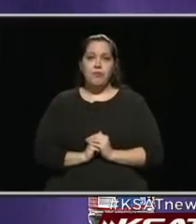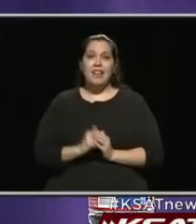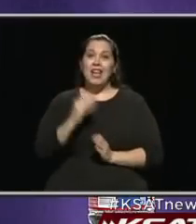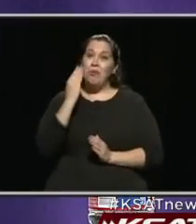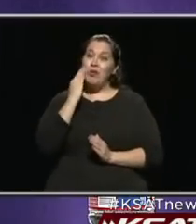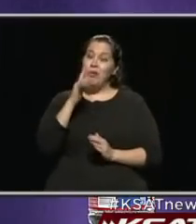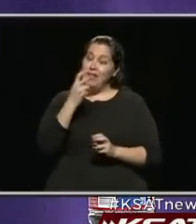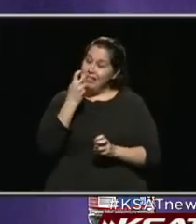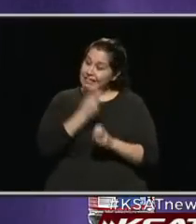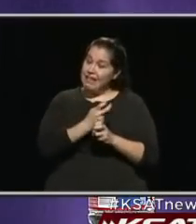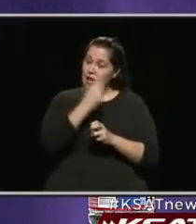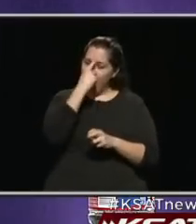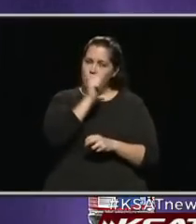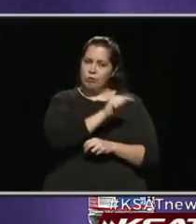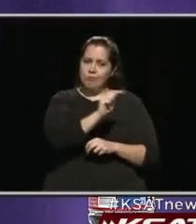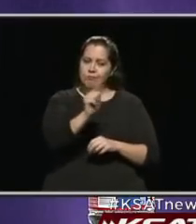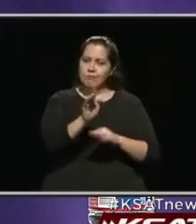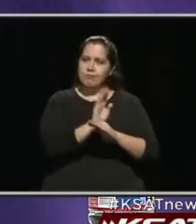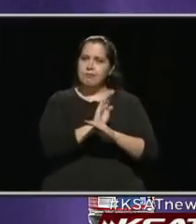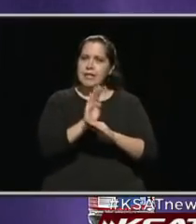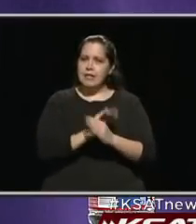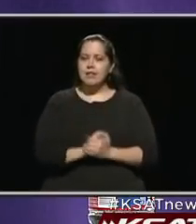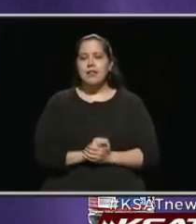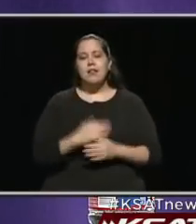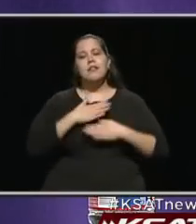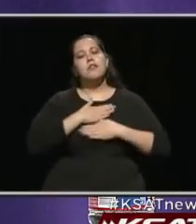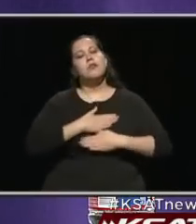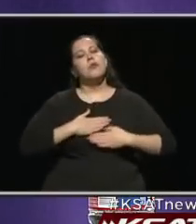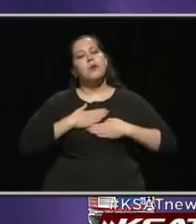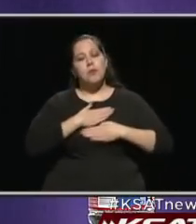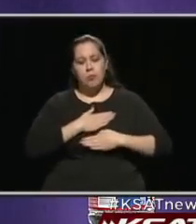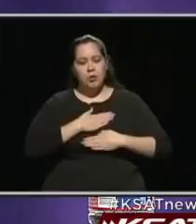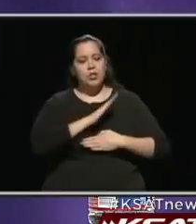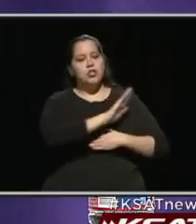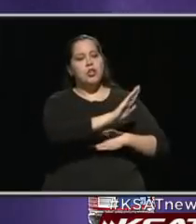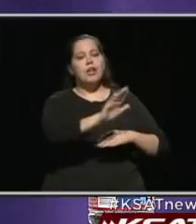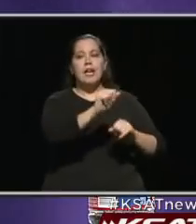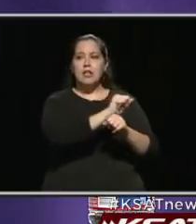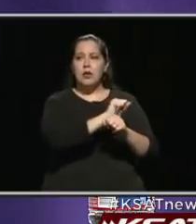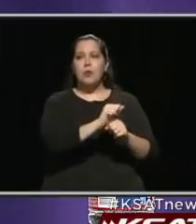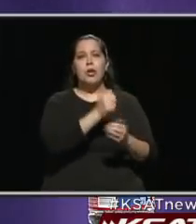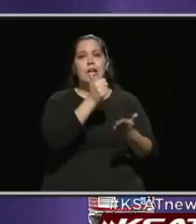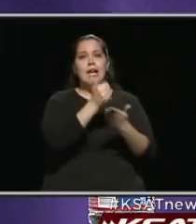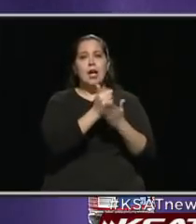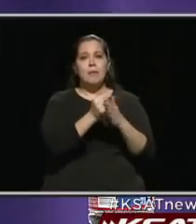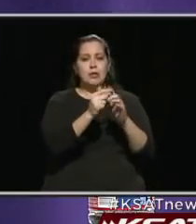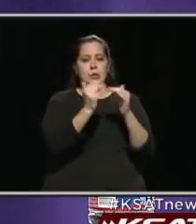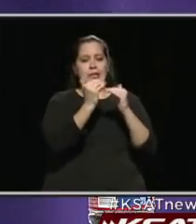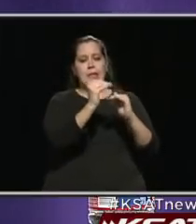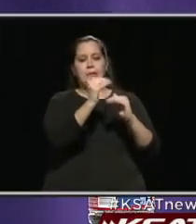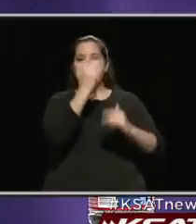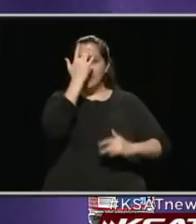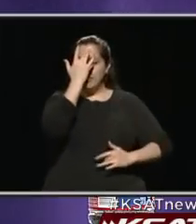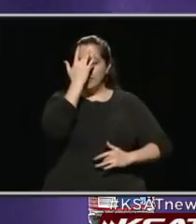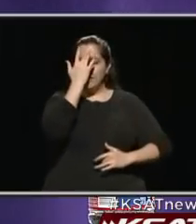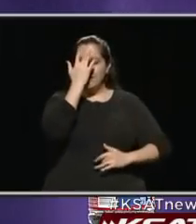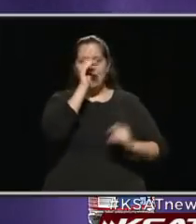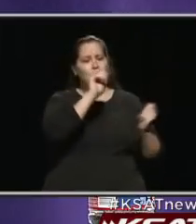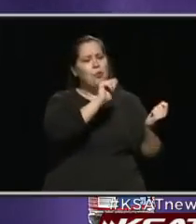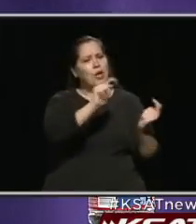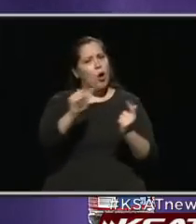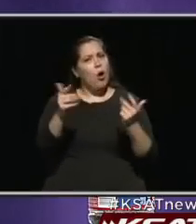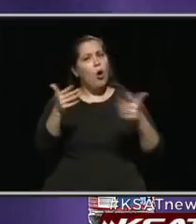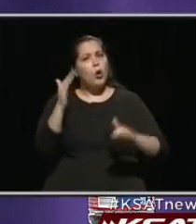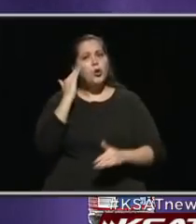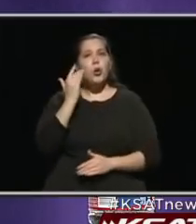a difficult task for them. And we appreciate very much what they're doing and helping us to contain this. We all know that